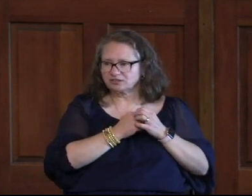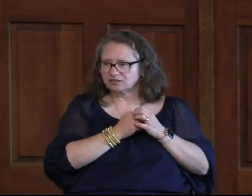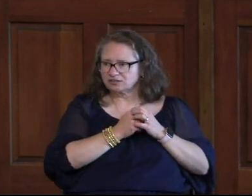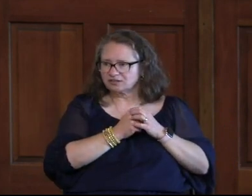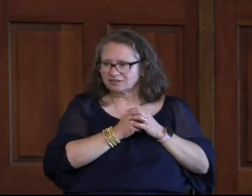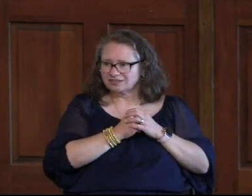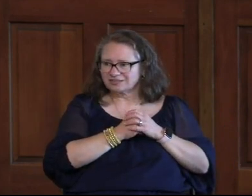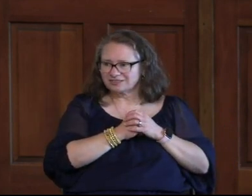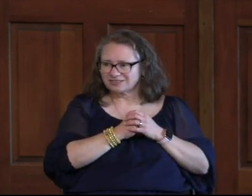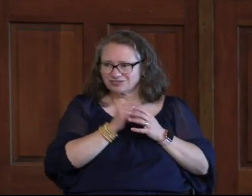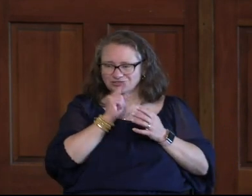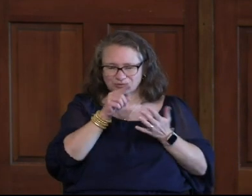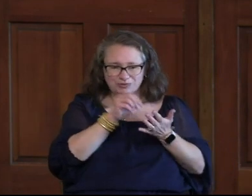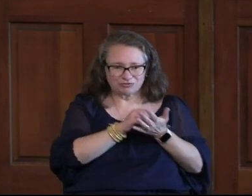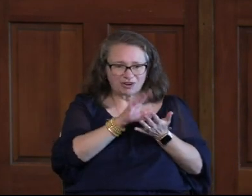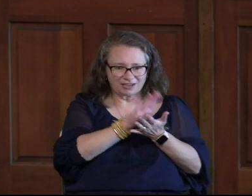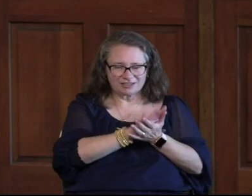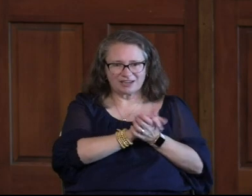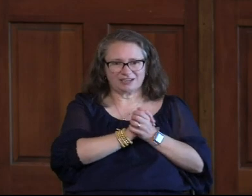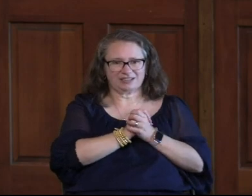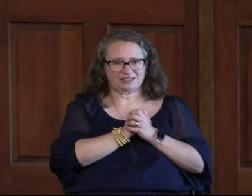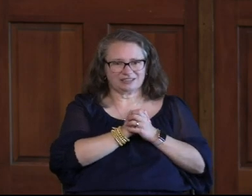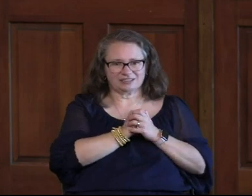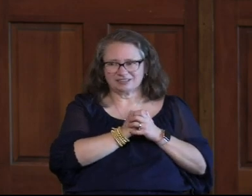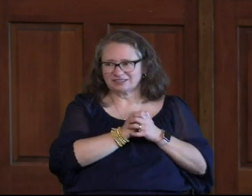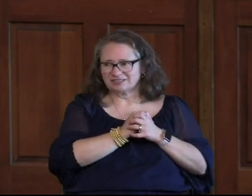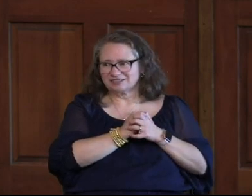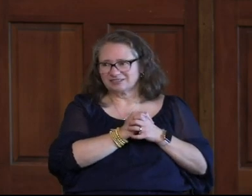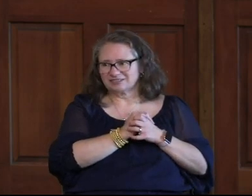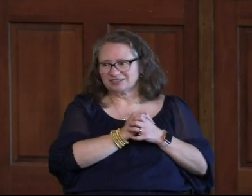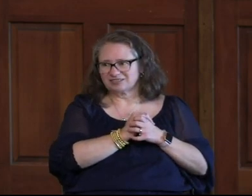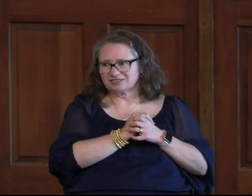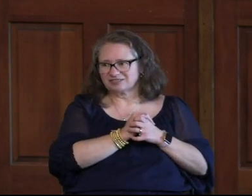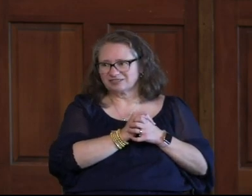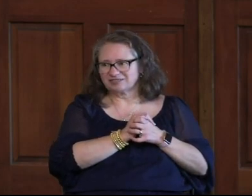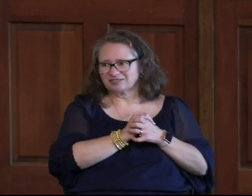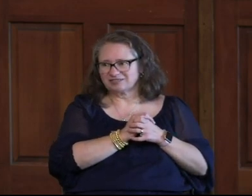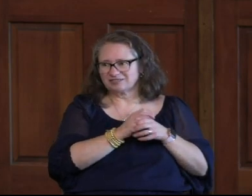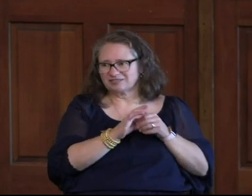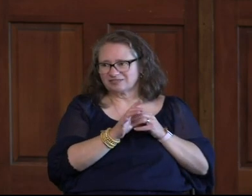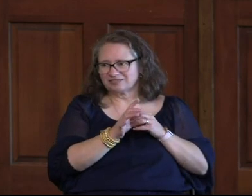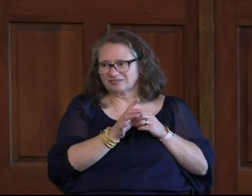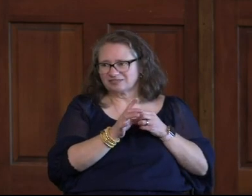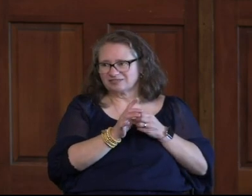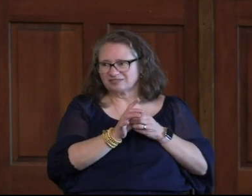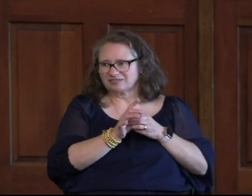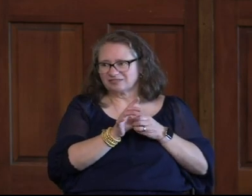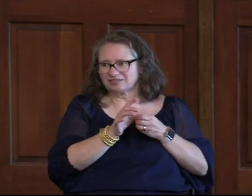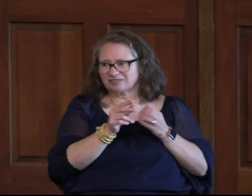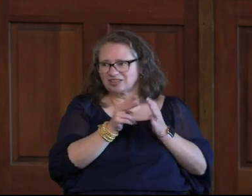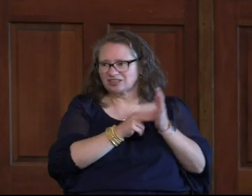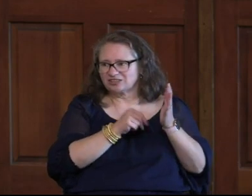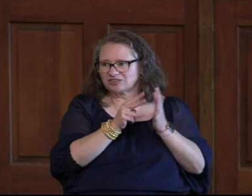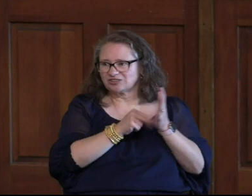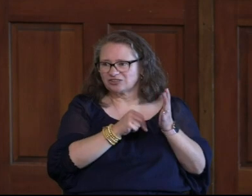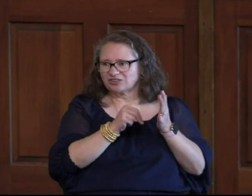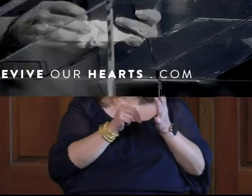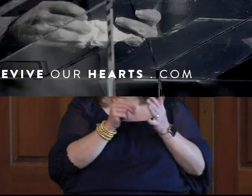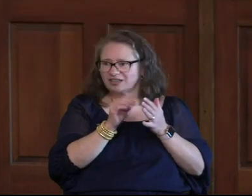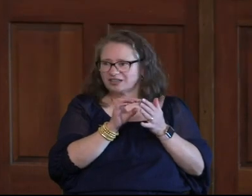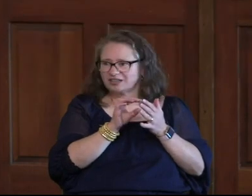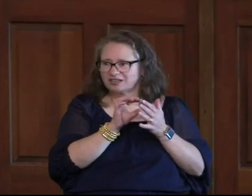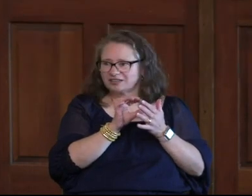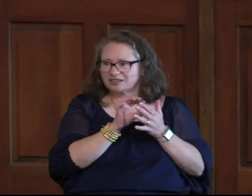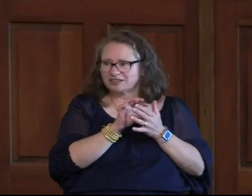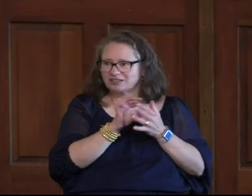Down But Okay You Should You Should Revive Our Hearts All Right Let's Read Our Let's Read Our Scripture